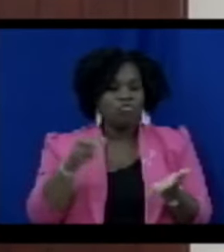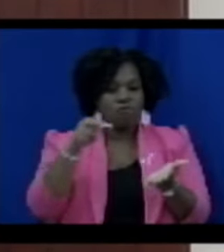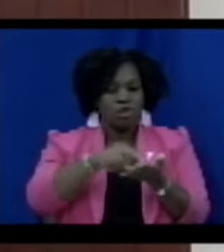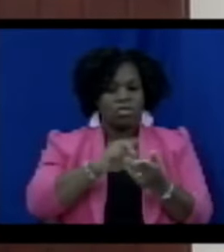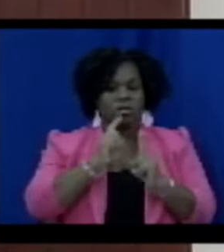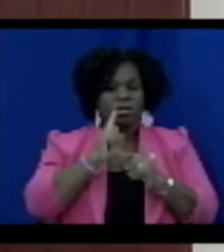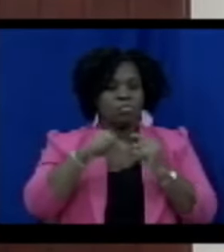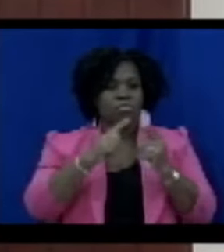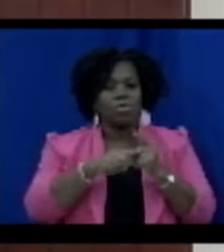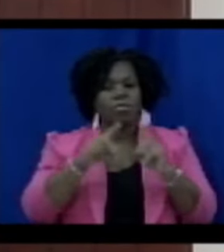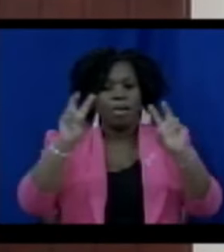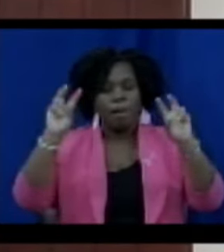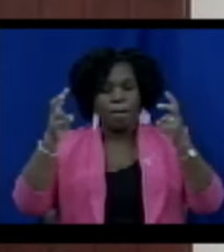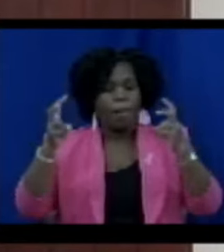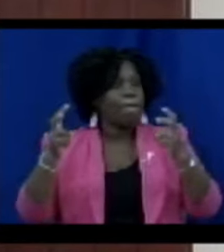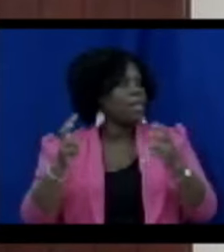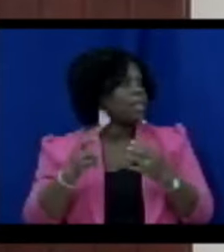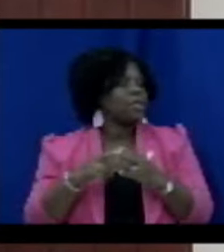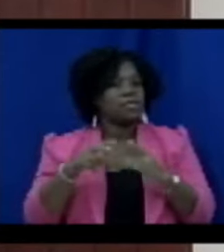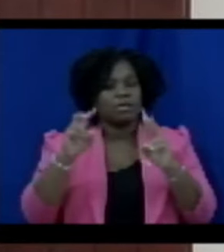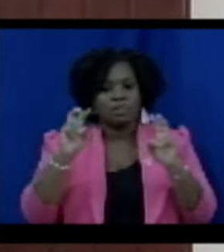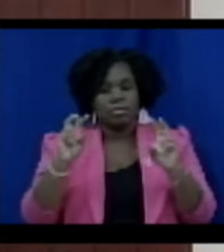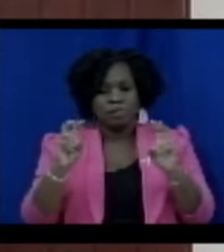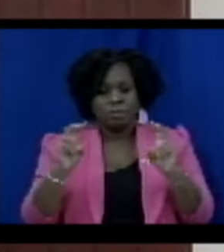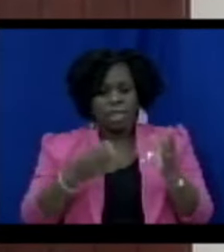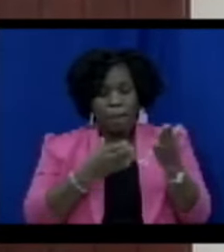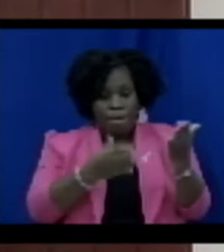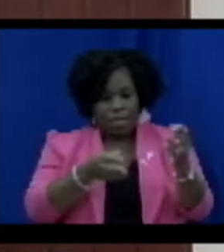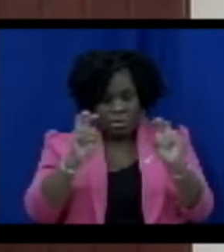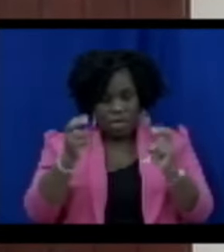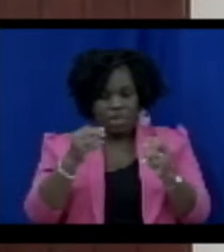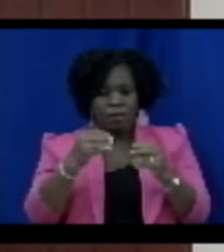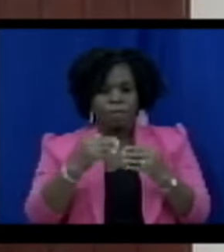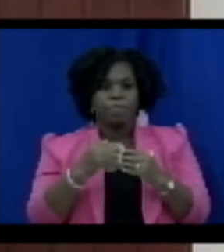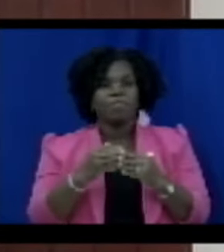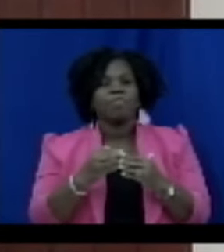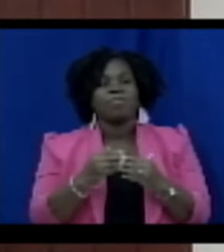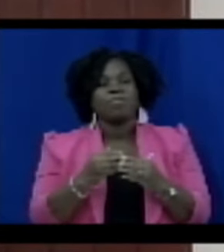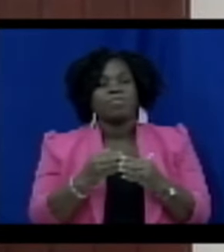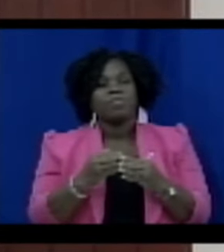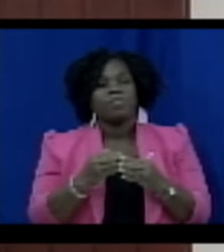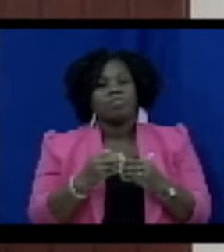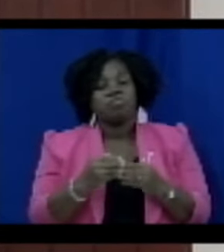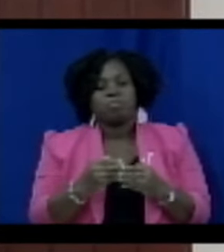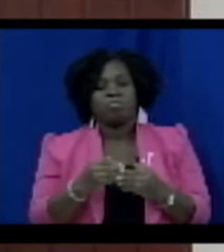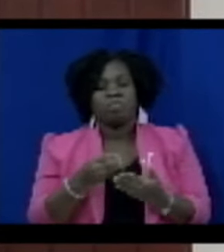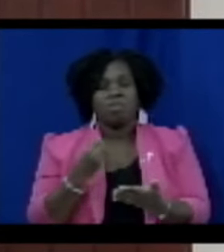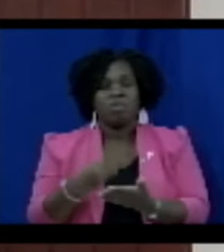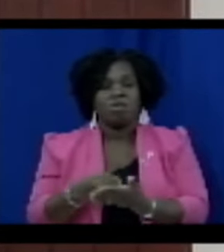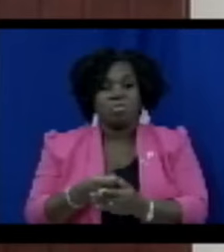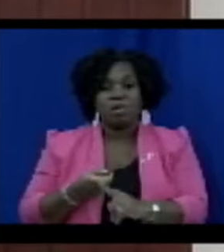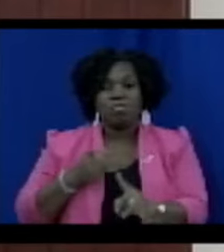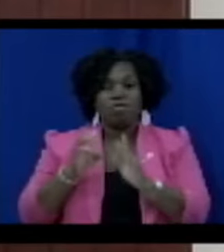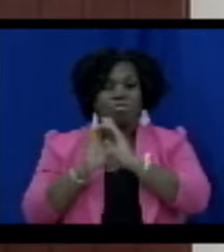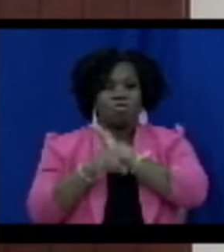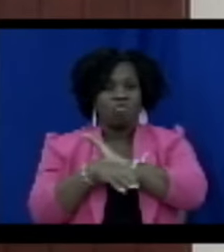the bill shortly titled The Proceeds of Crime Amendment Bill 2023.